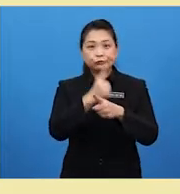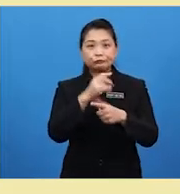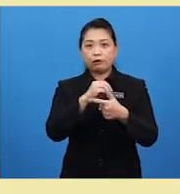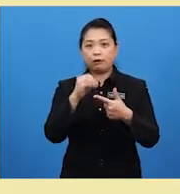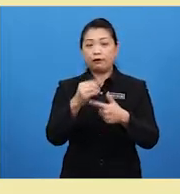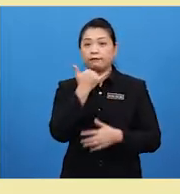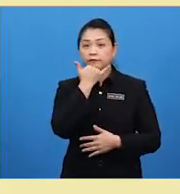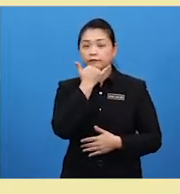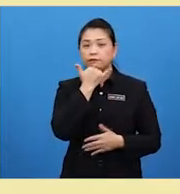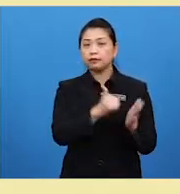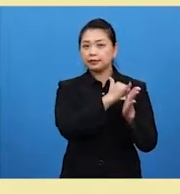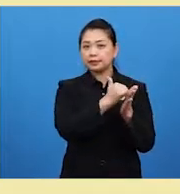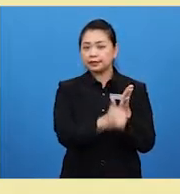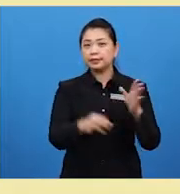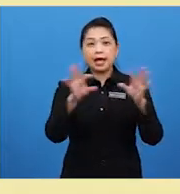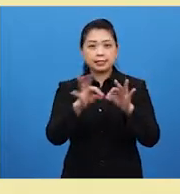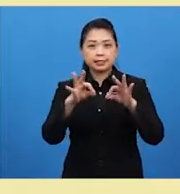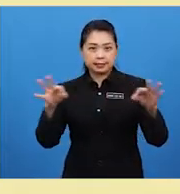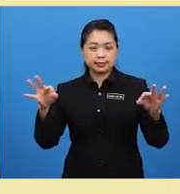false for these sentences.